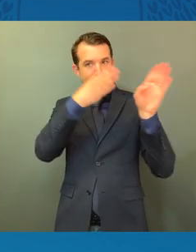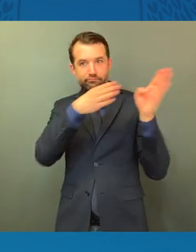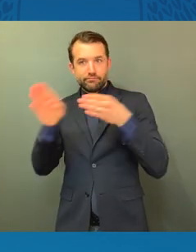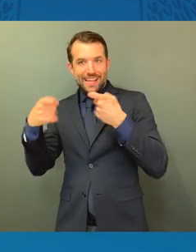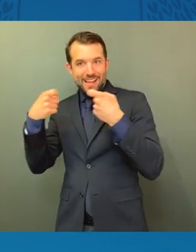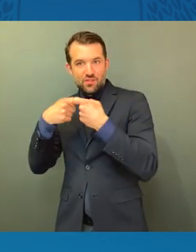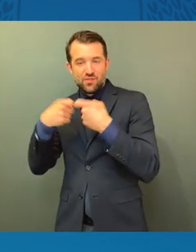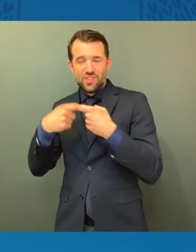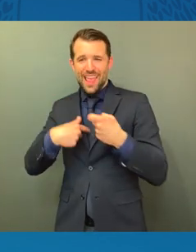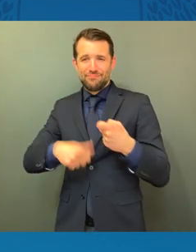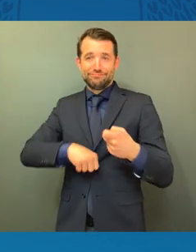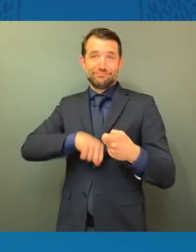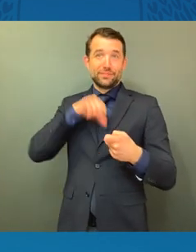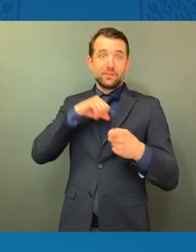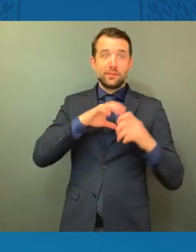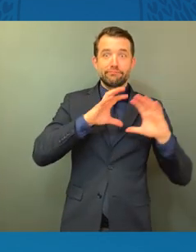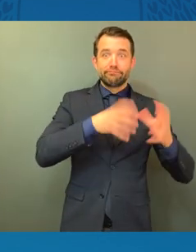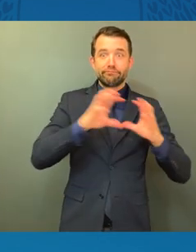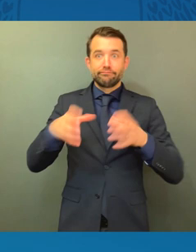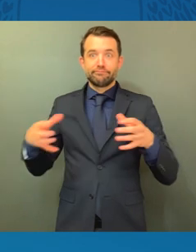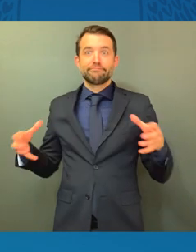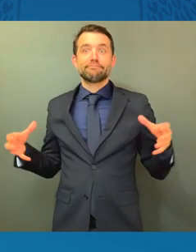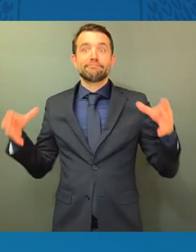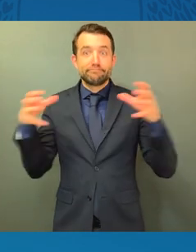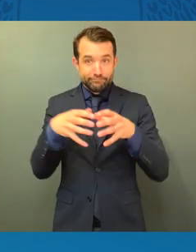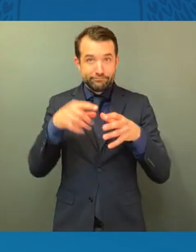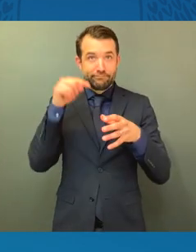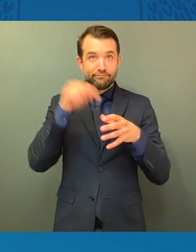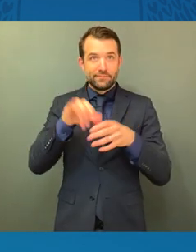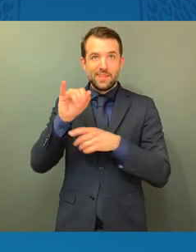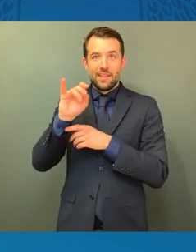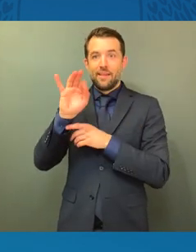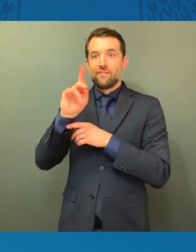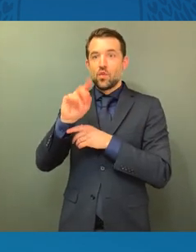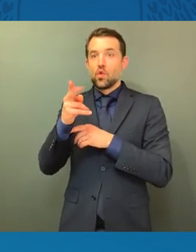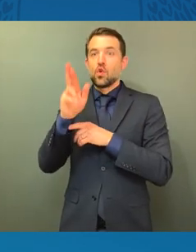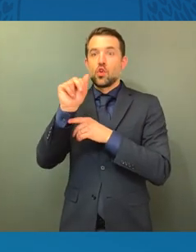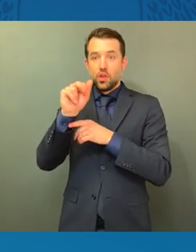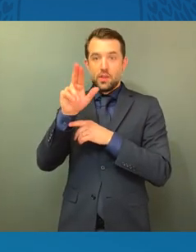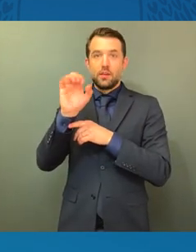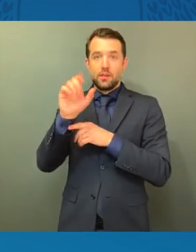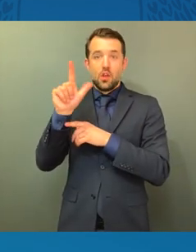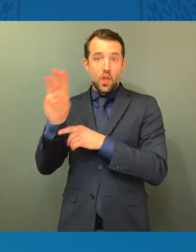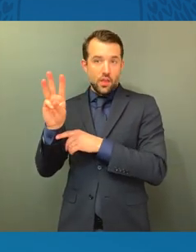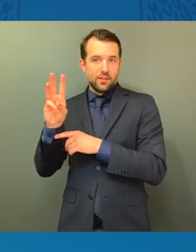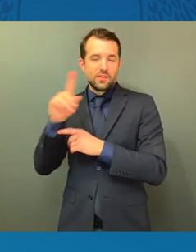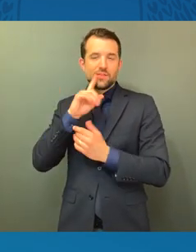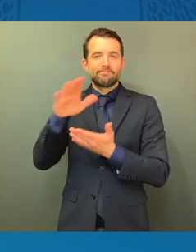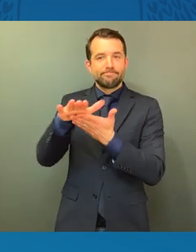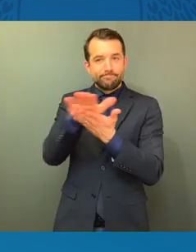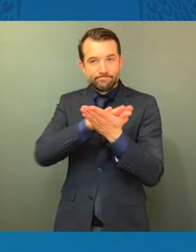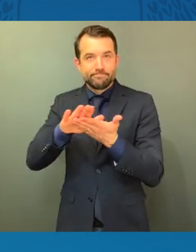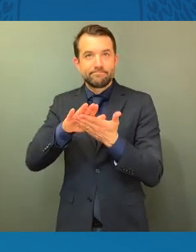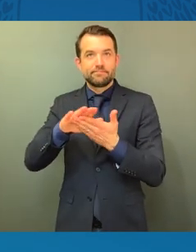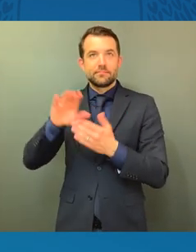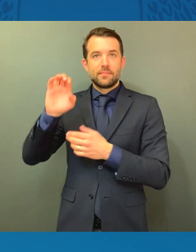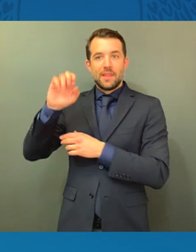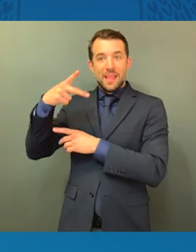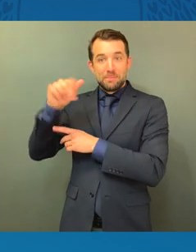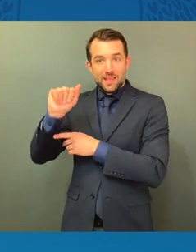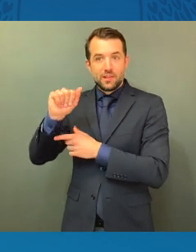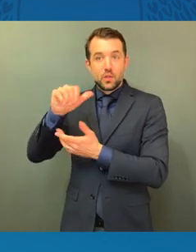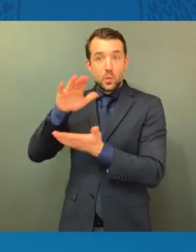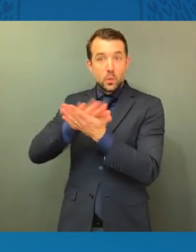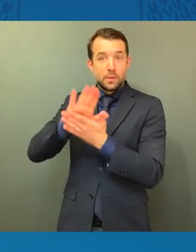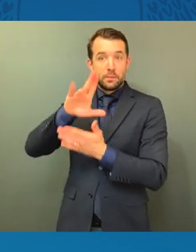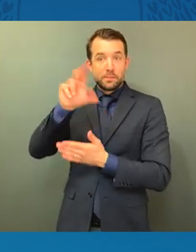billion in the EPA's Clean School Bus Program. To help school districts electrify their